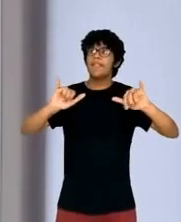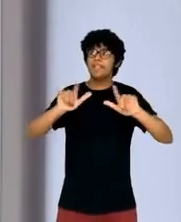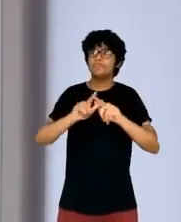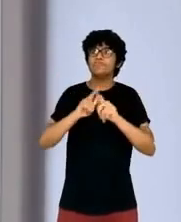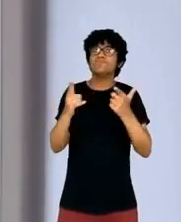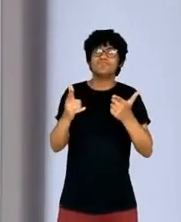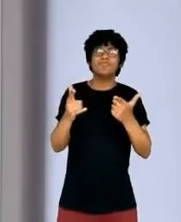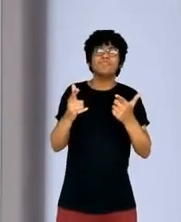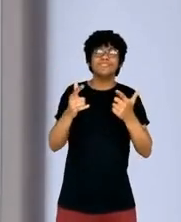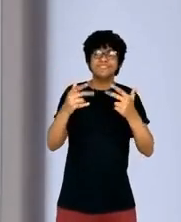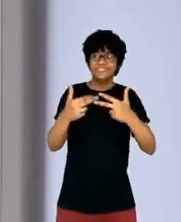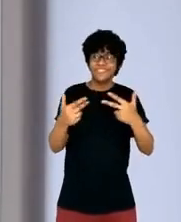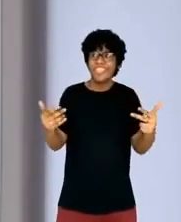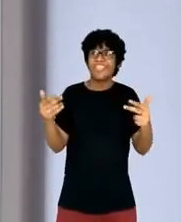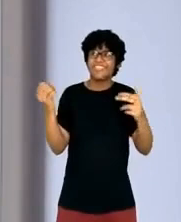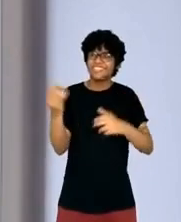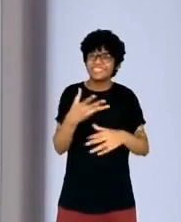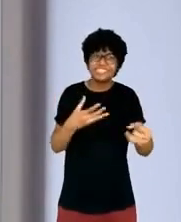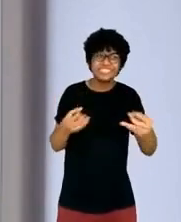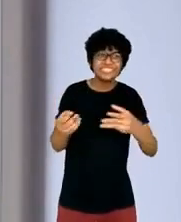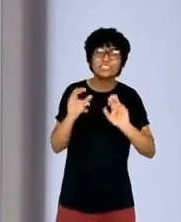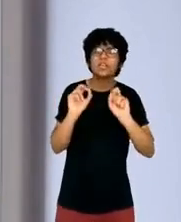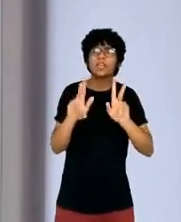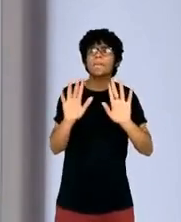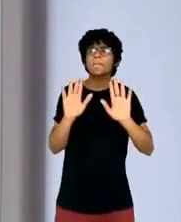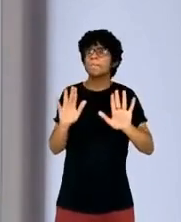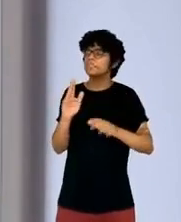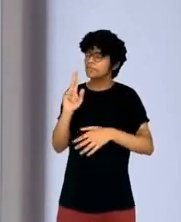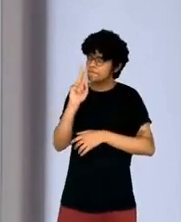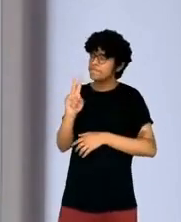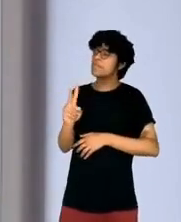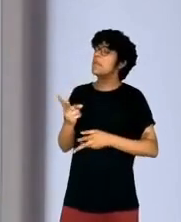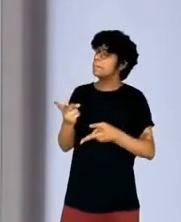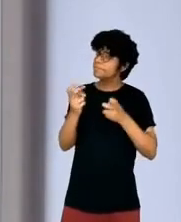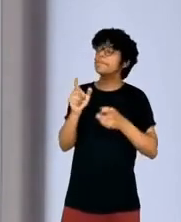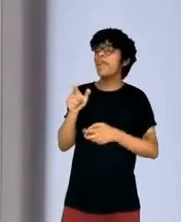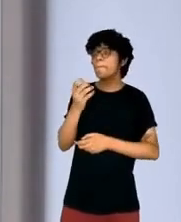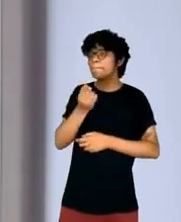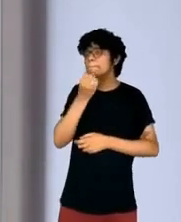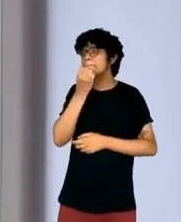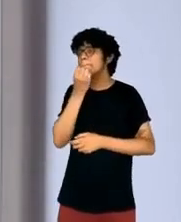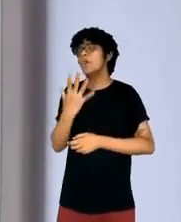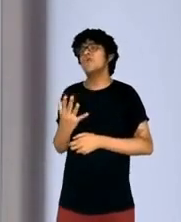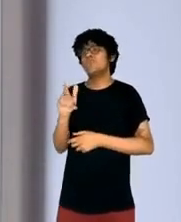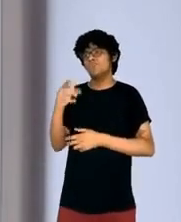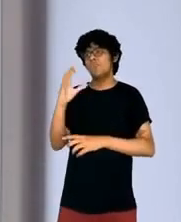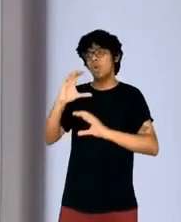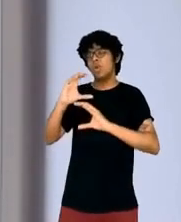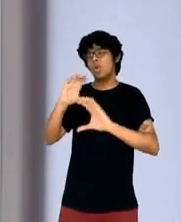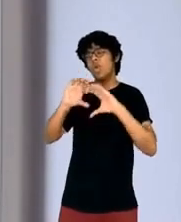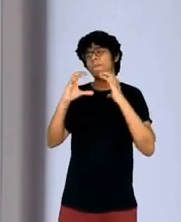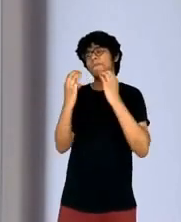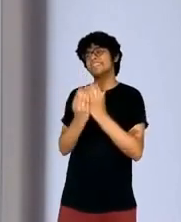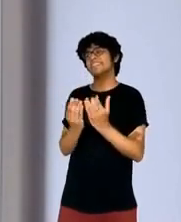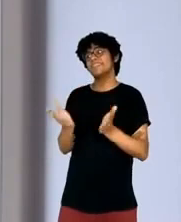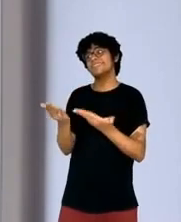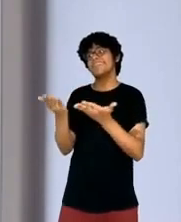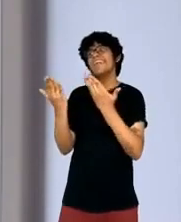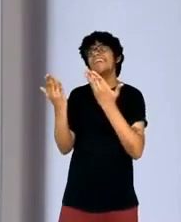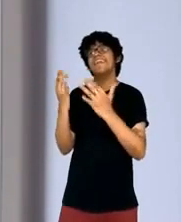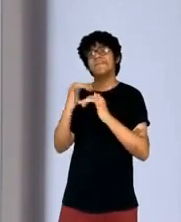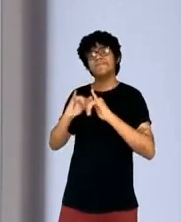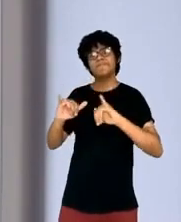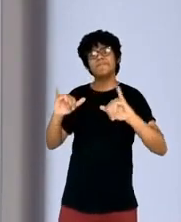community. We want to make that effortless for you because I believe doing so at scale and over time